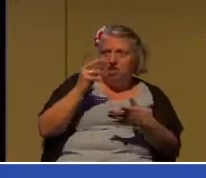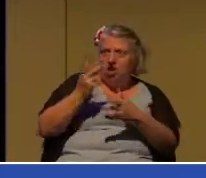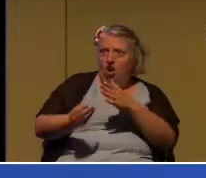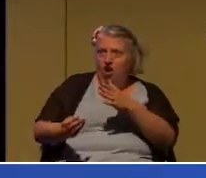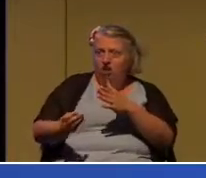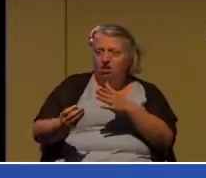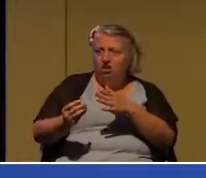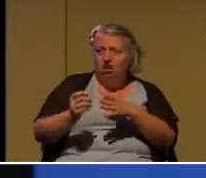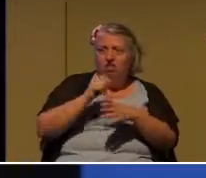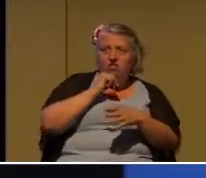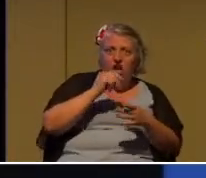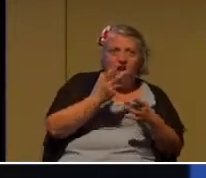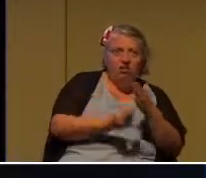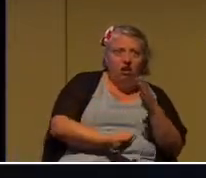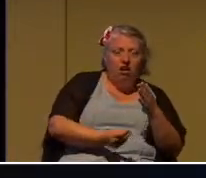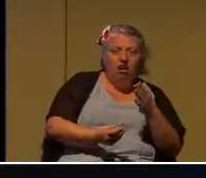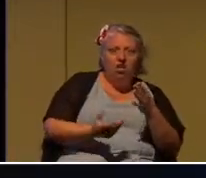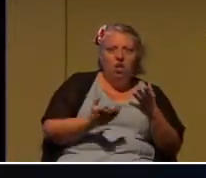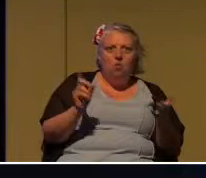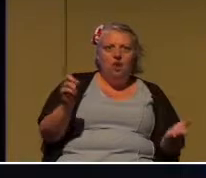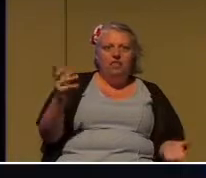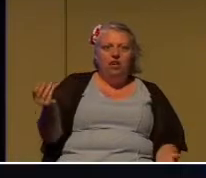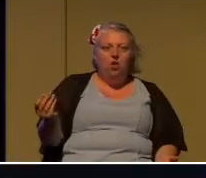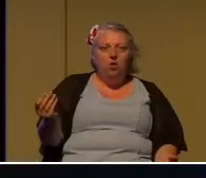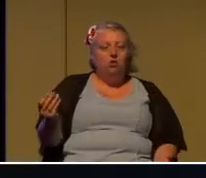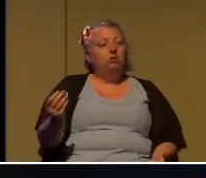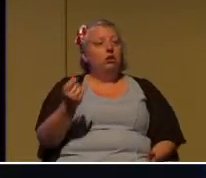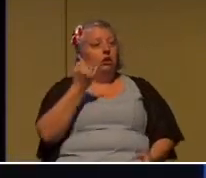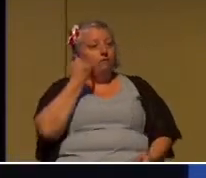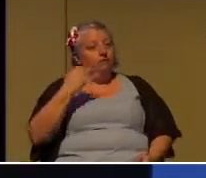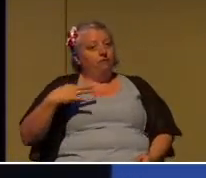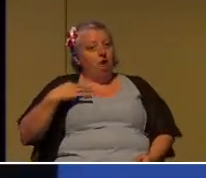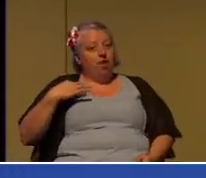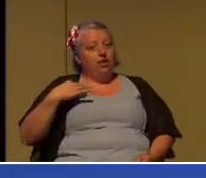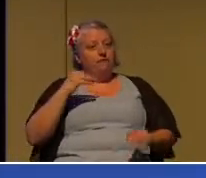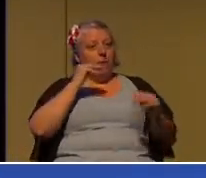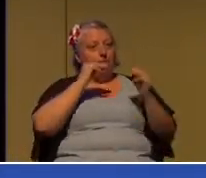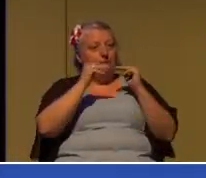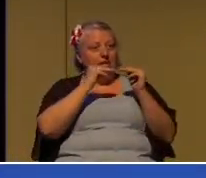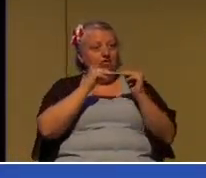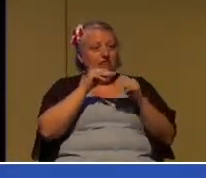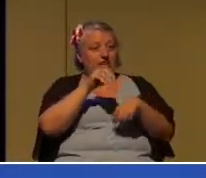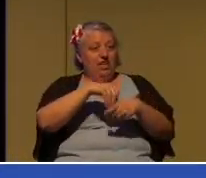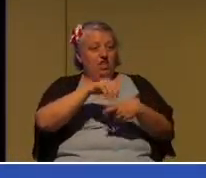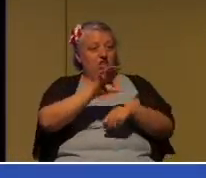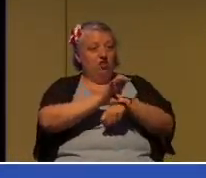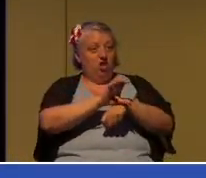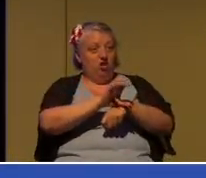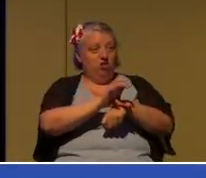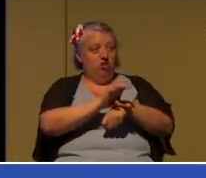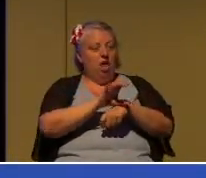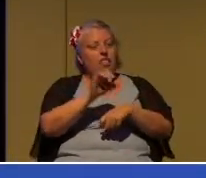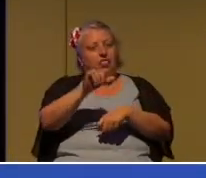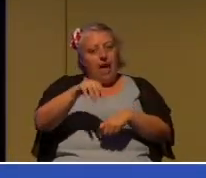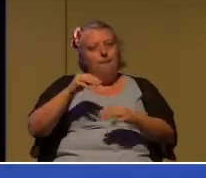if you're volunteering for a ministry in church, that ministry depends on you.